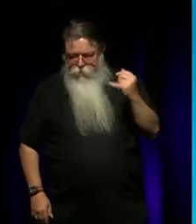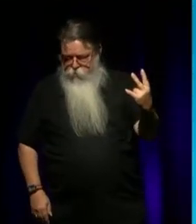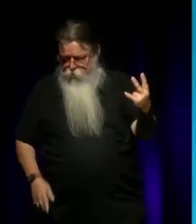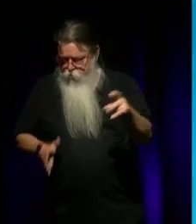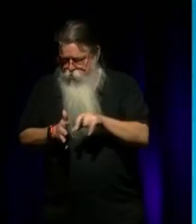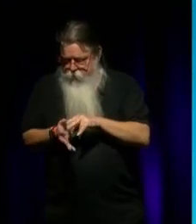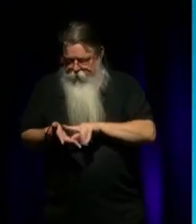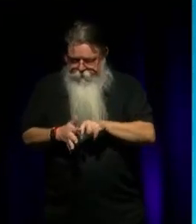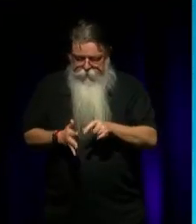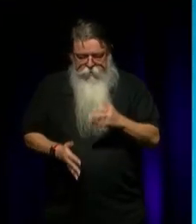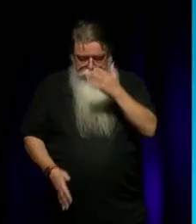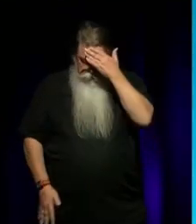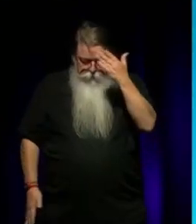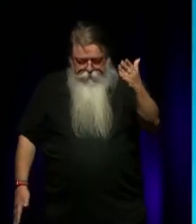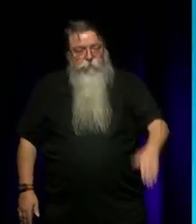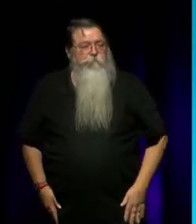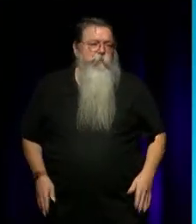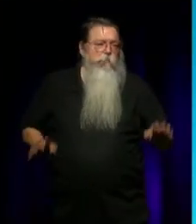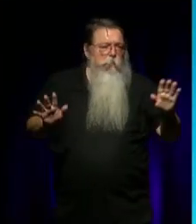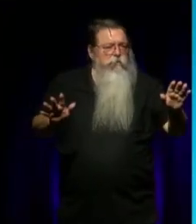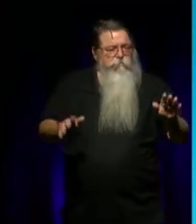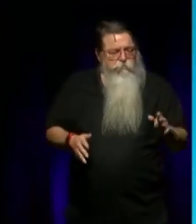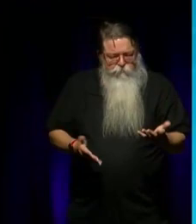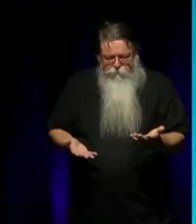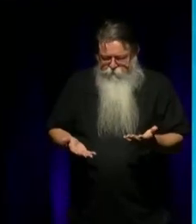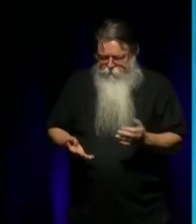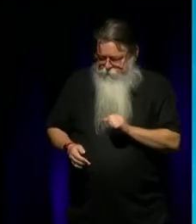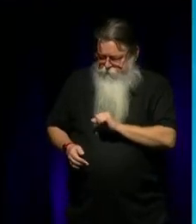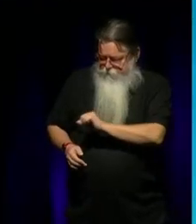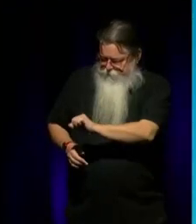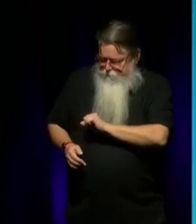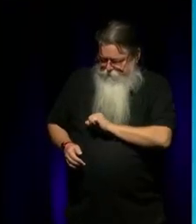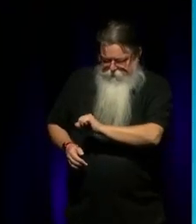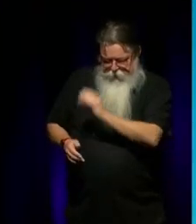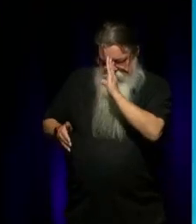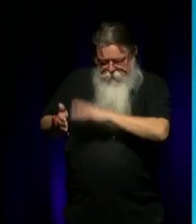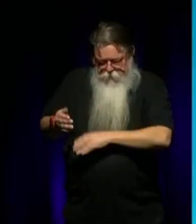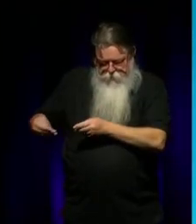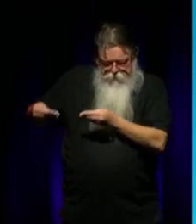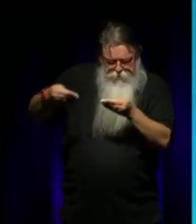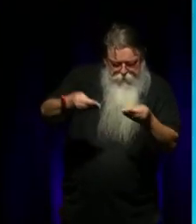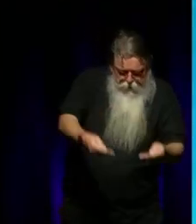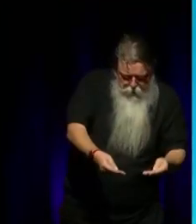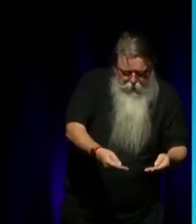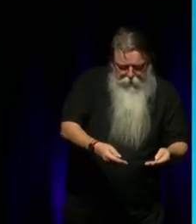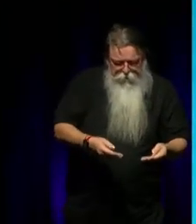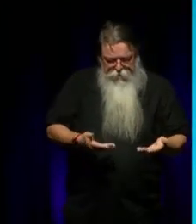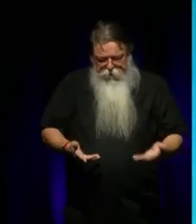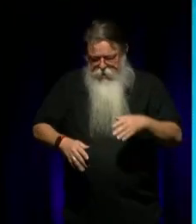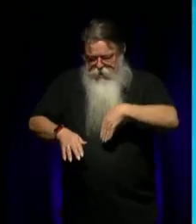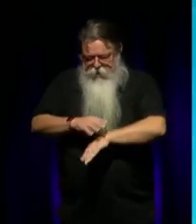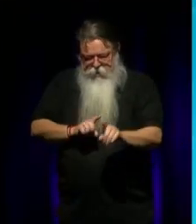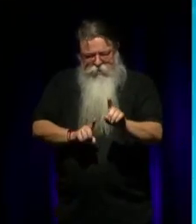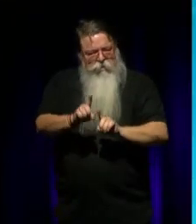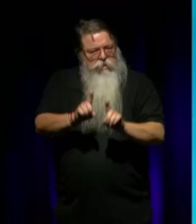Yes, it shaped me, all those experience, being in a city. You know, Mum had to leave, and the oldest girls... You know, most of the girls had